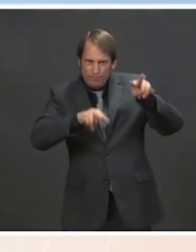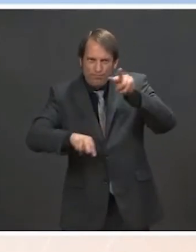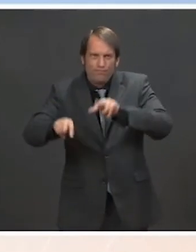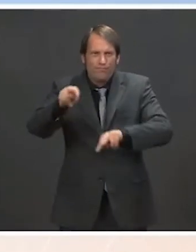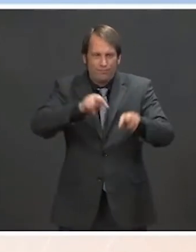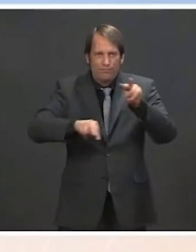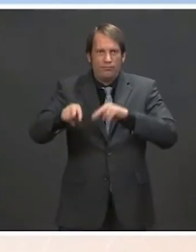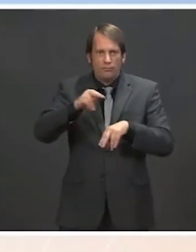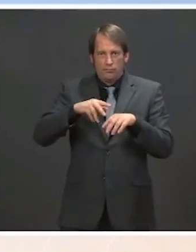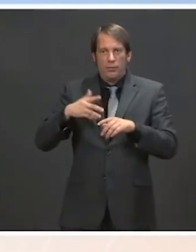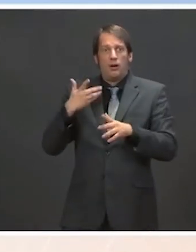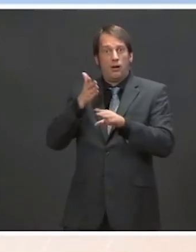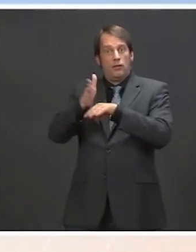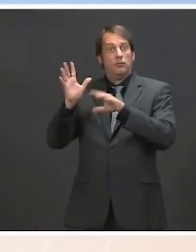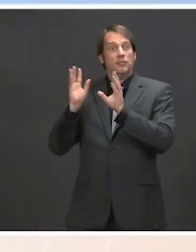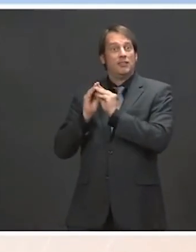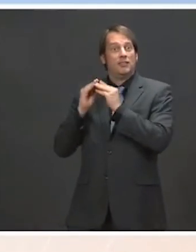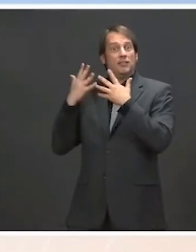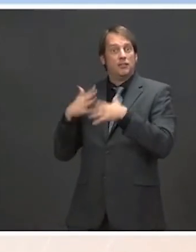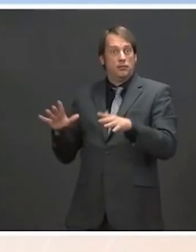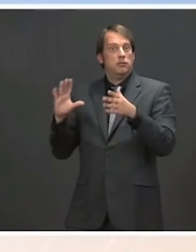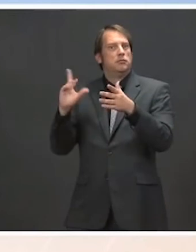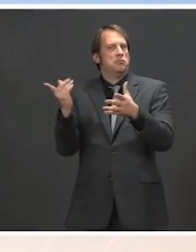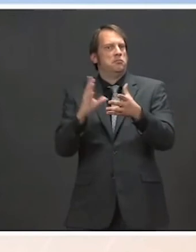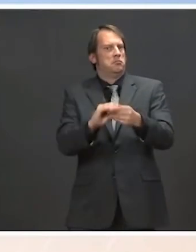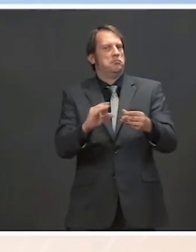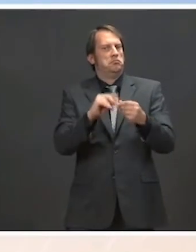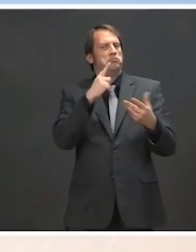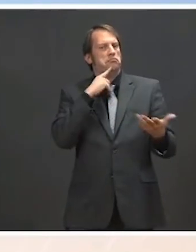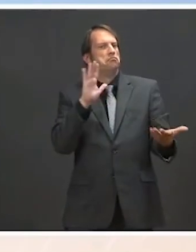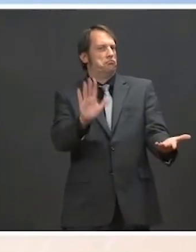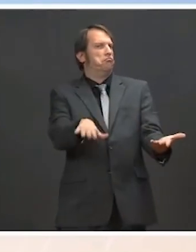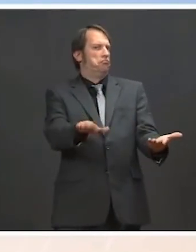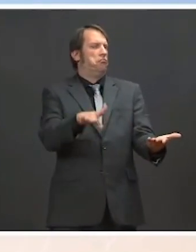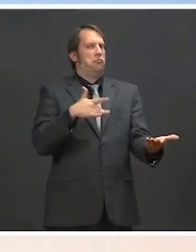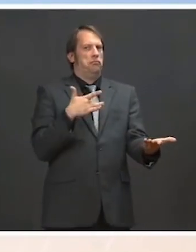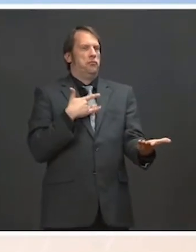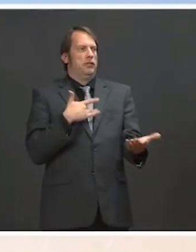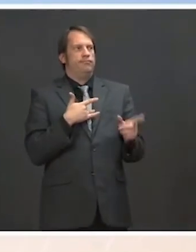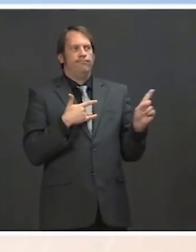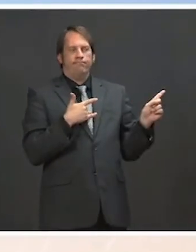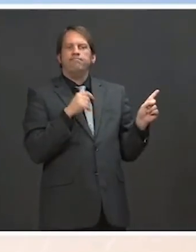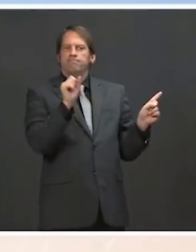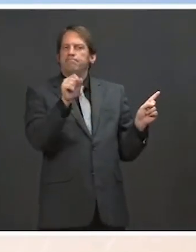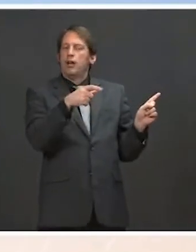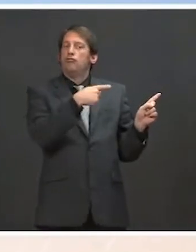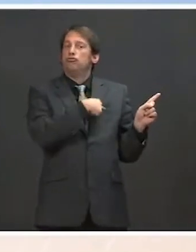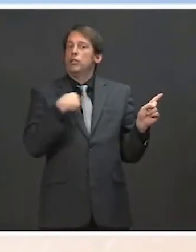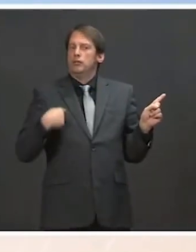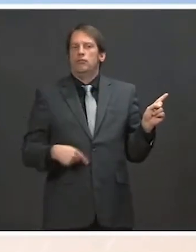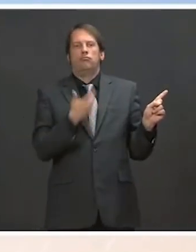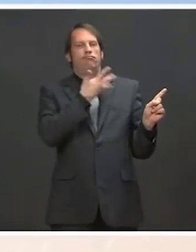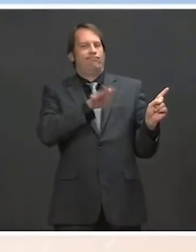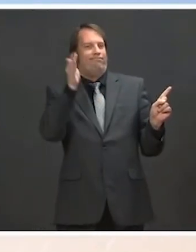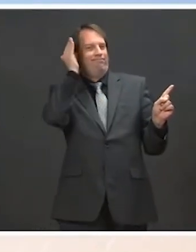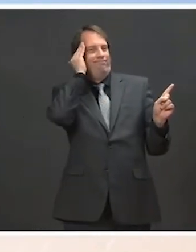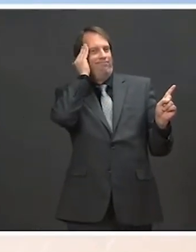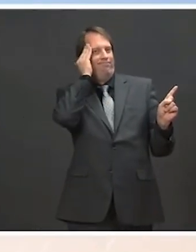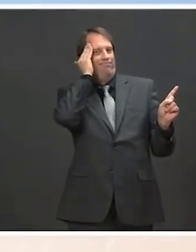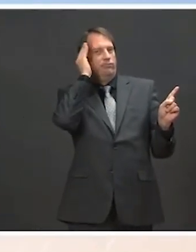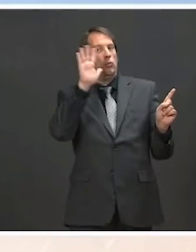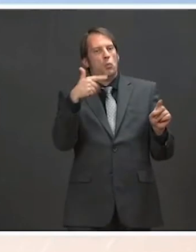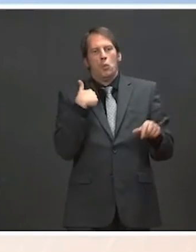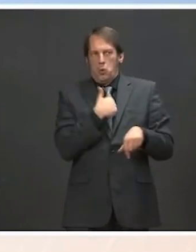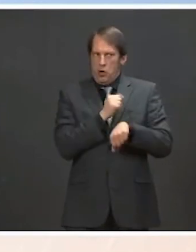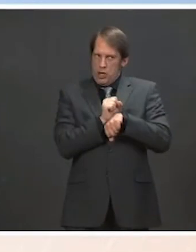are certain that that the Chinese are noting that we are working much more closely with our allies and partners than had happened over the